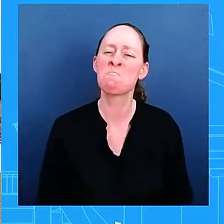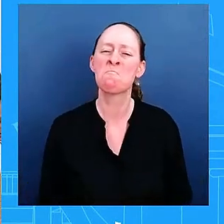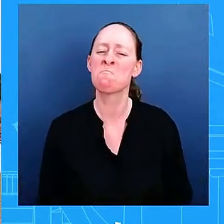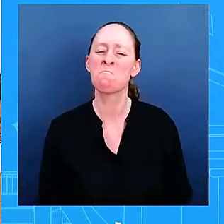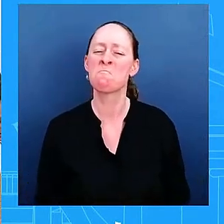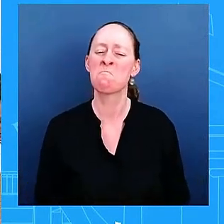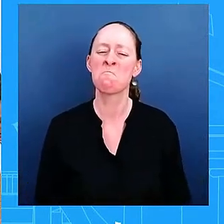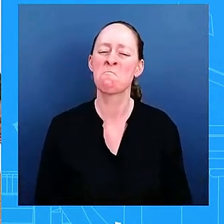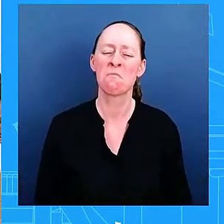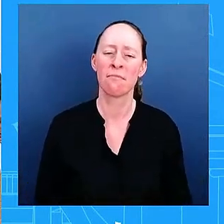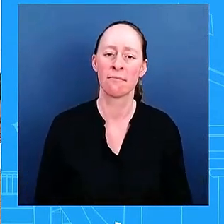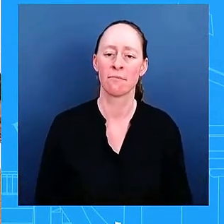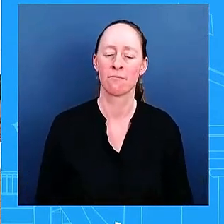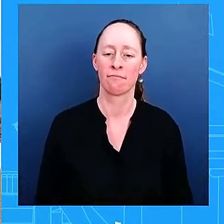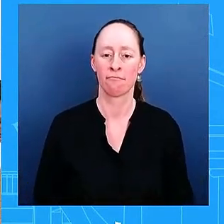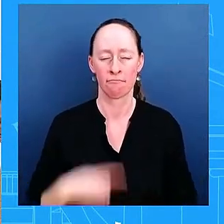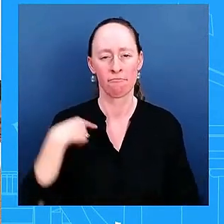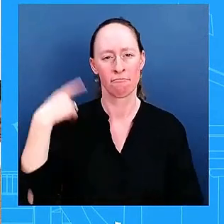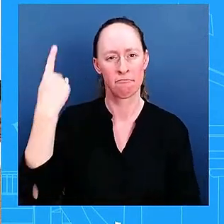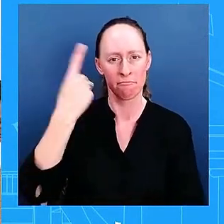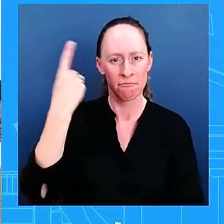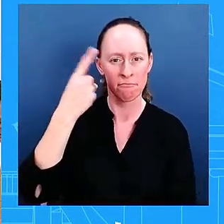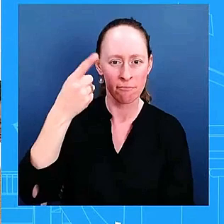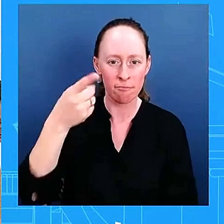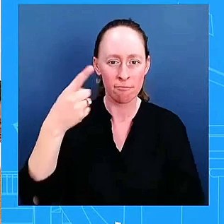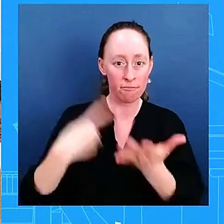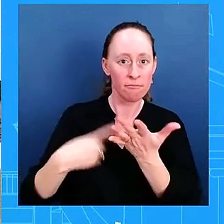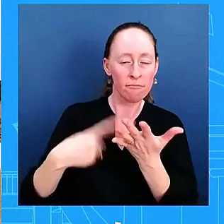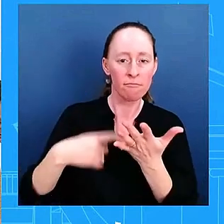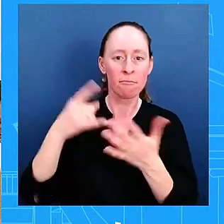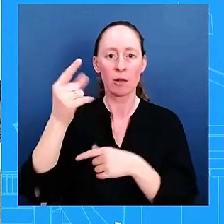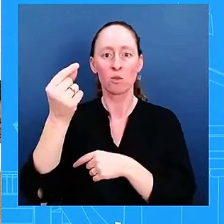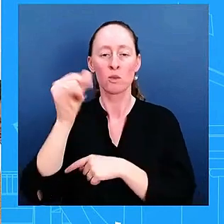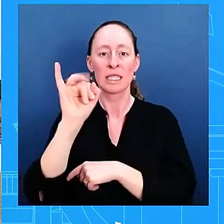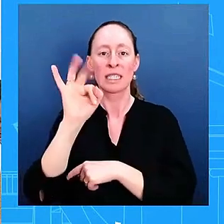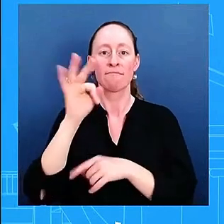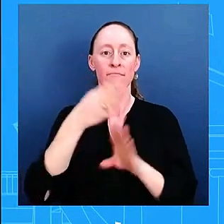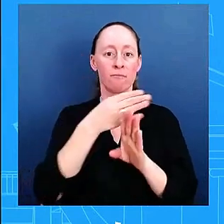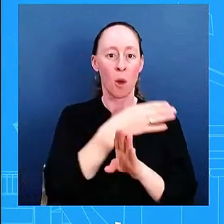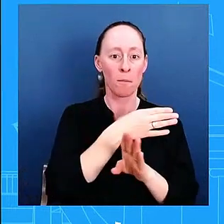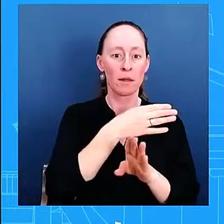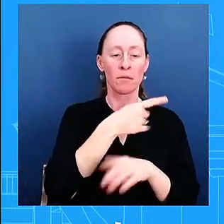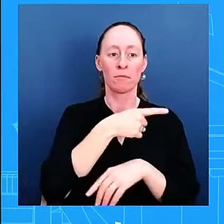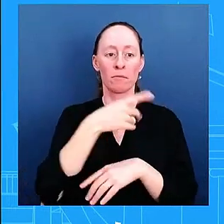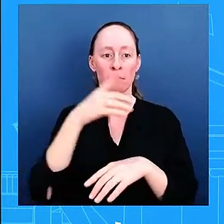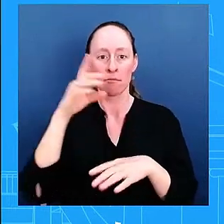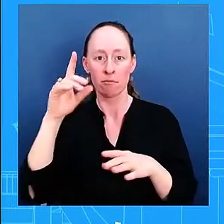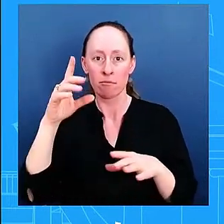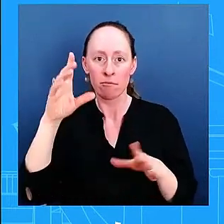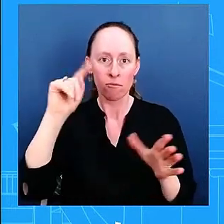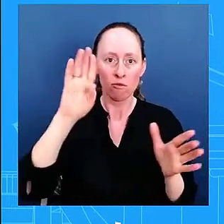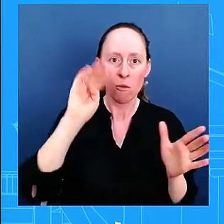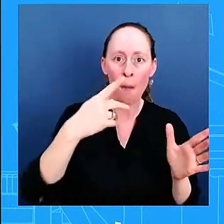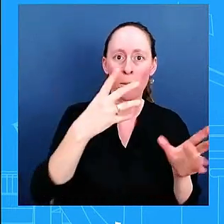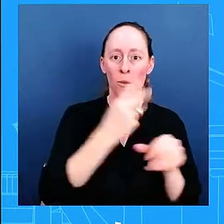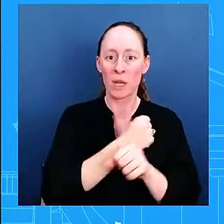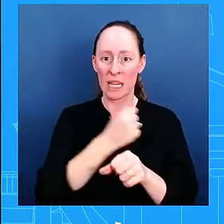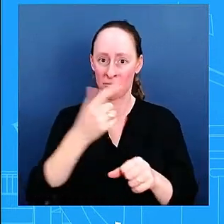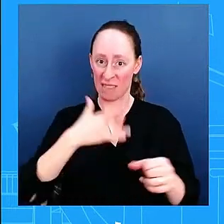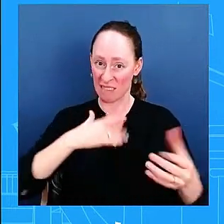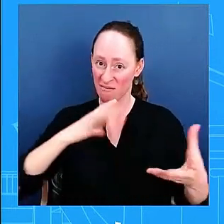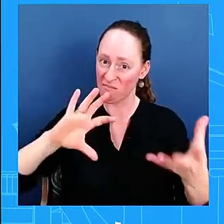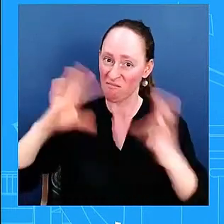the fact that other senate democrats aren't having that same message is that concerning at all look i'm not going to speak to each individual